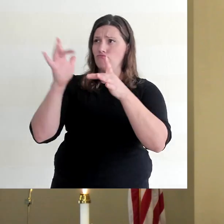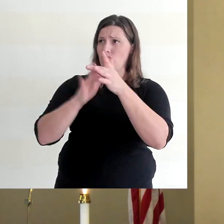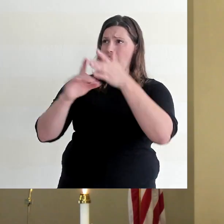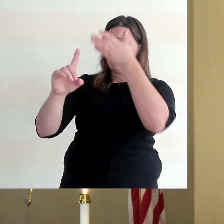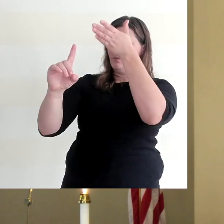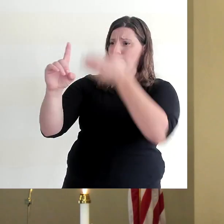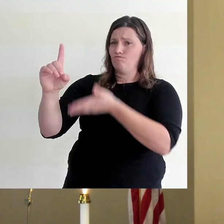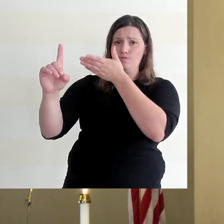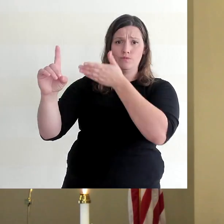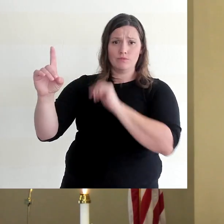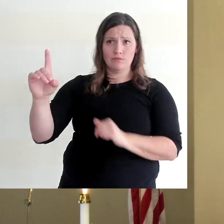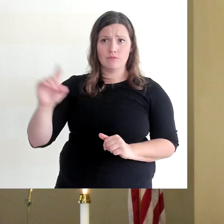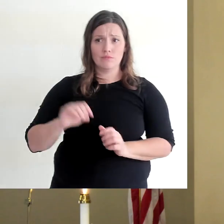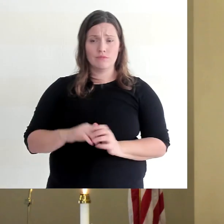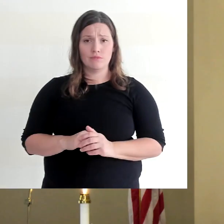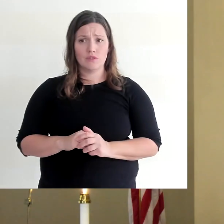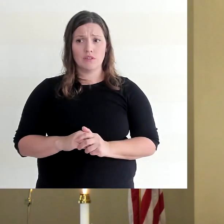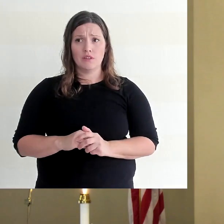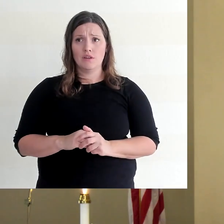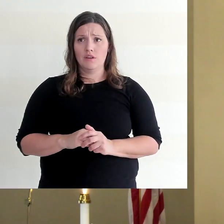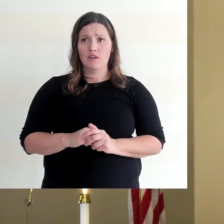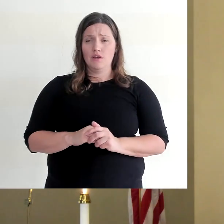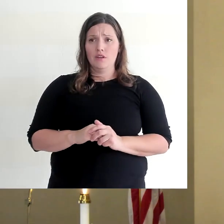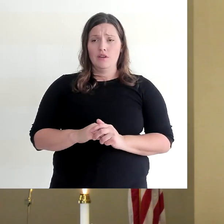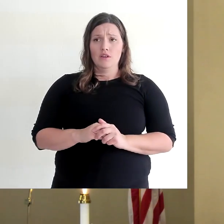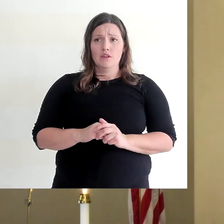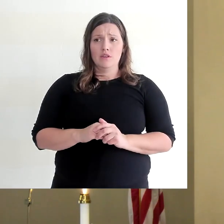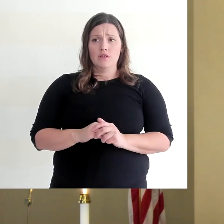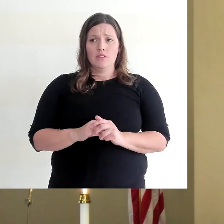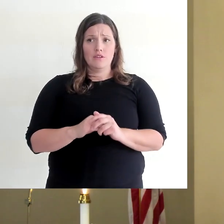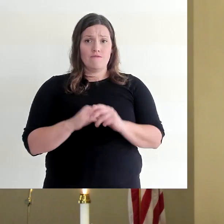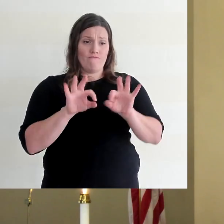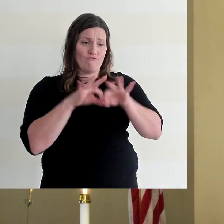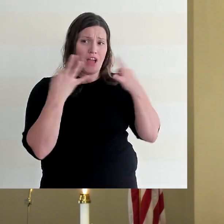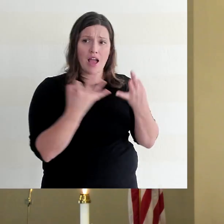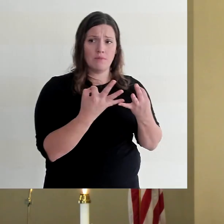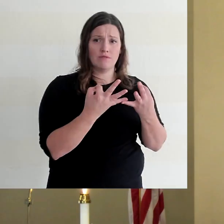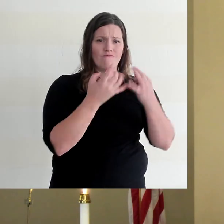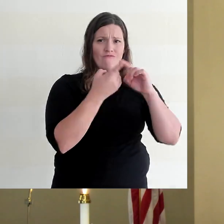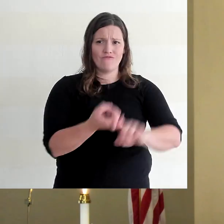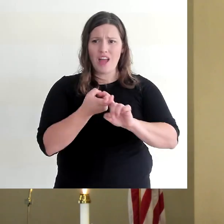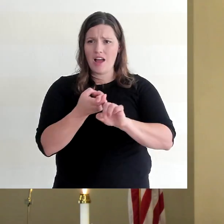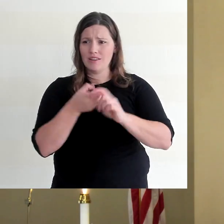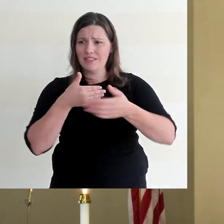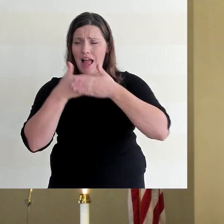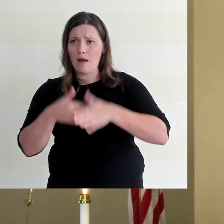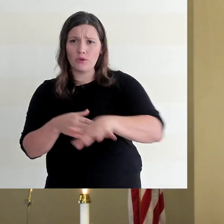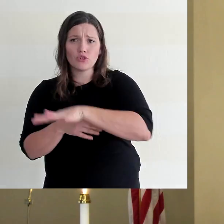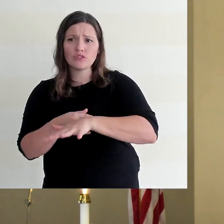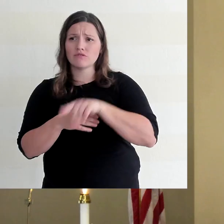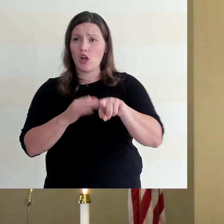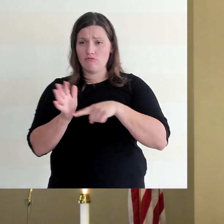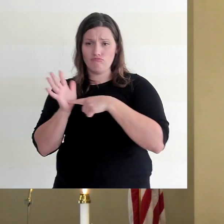to your family and to your friends and to your neighbors. Jesus